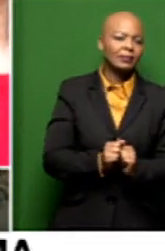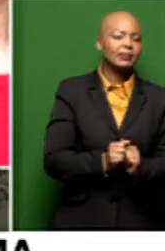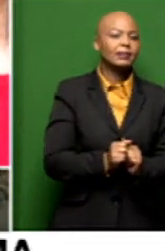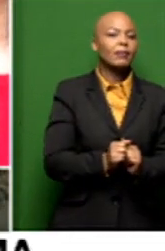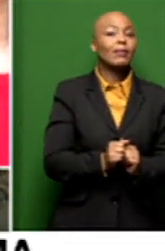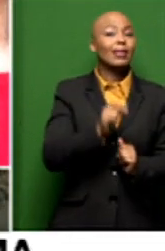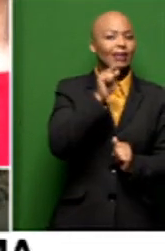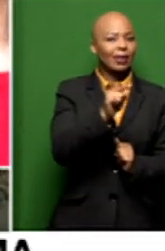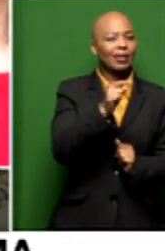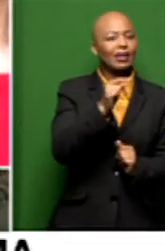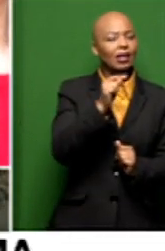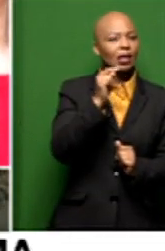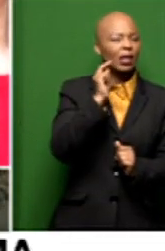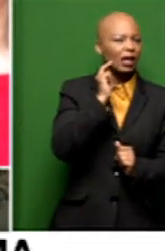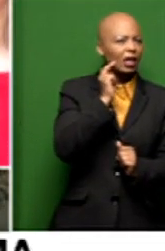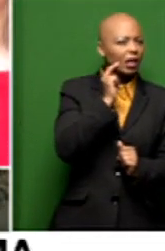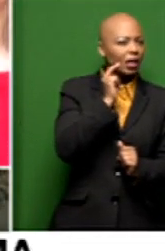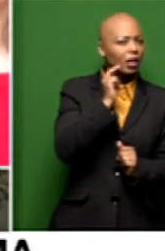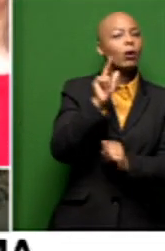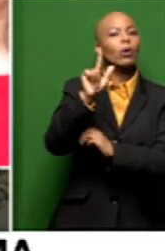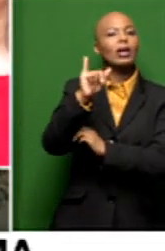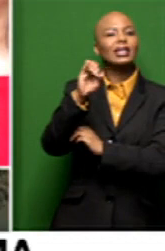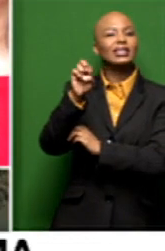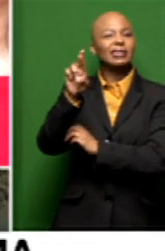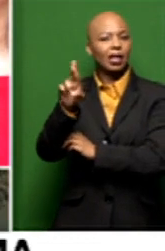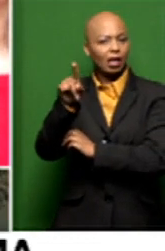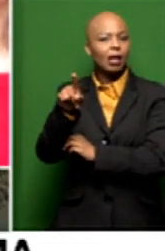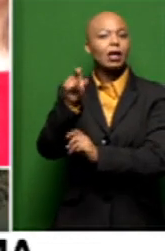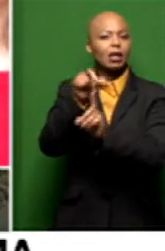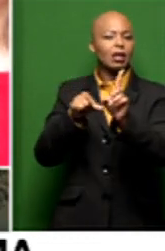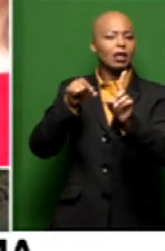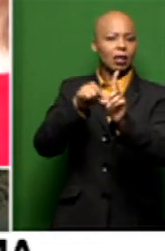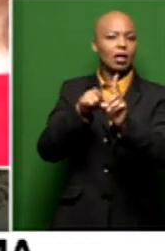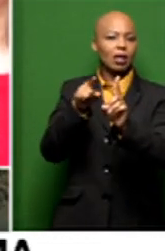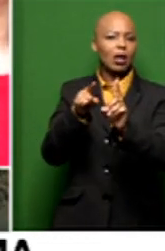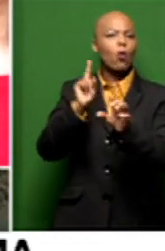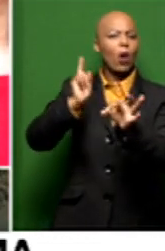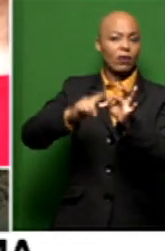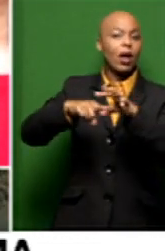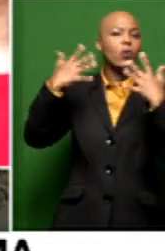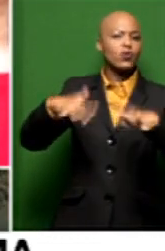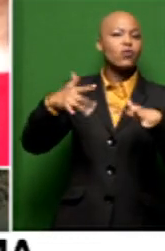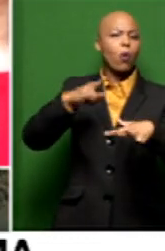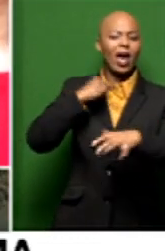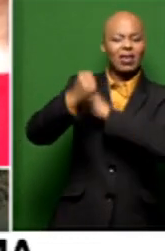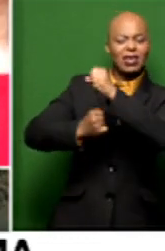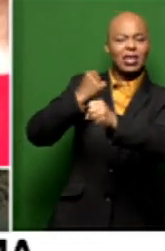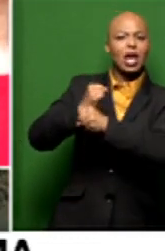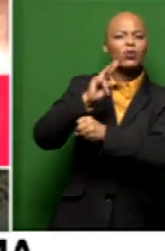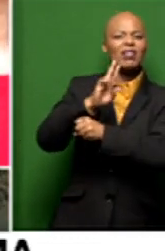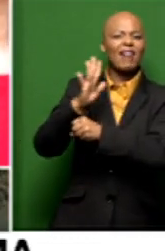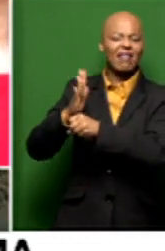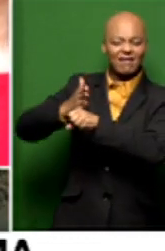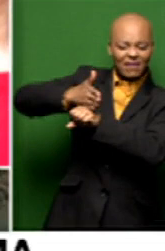I think Liesl is actually a bit more qualified than me since she spent the first 25 years of her life growing up in that place because her